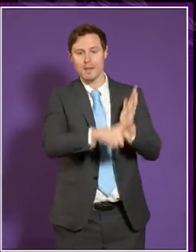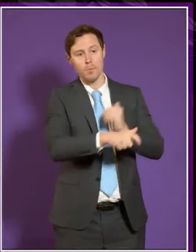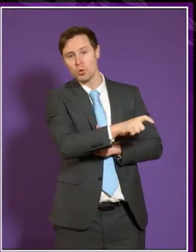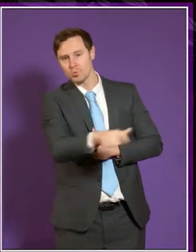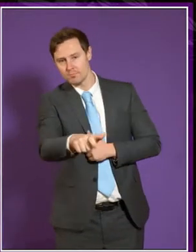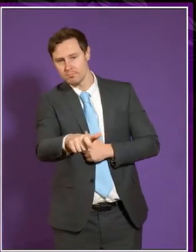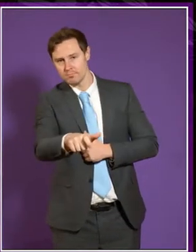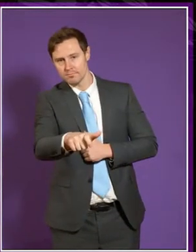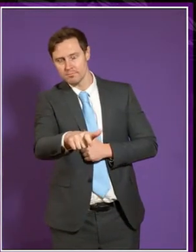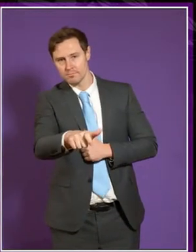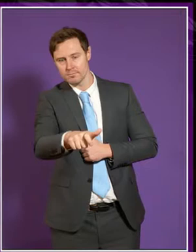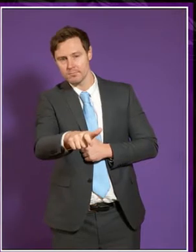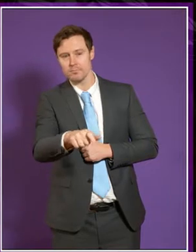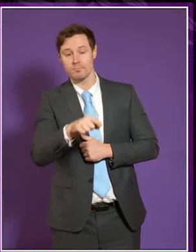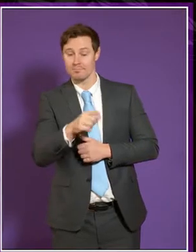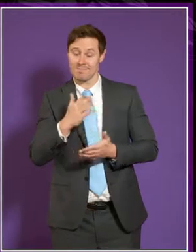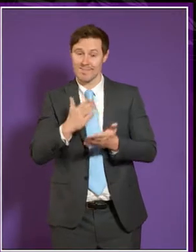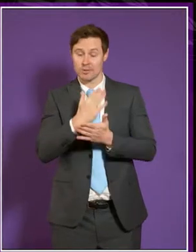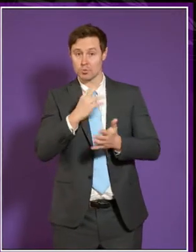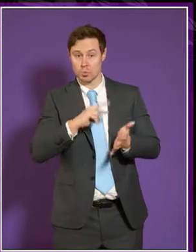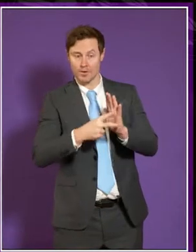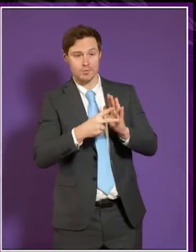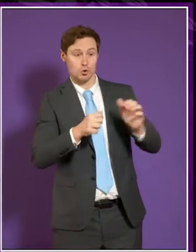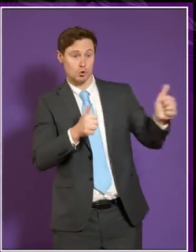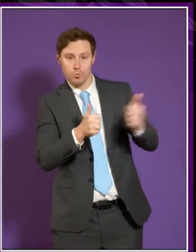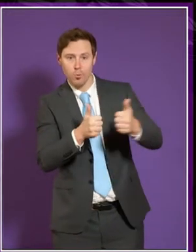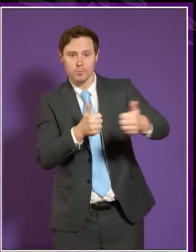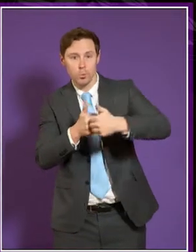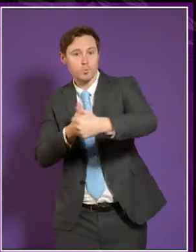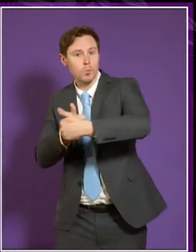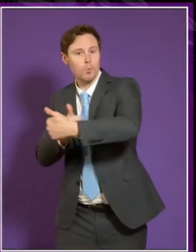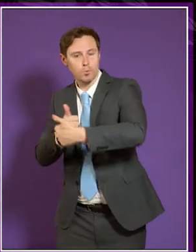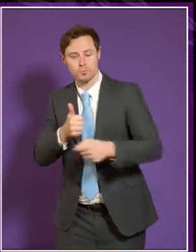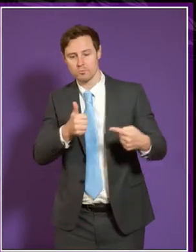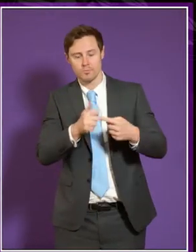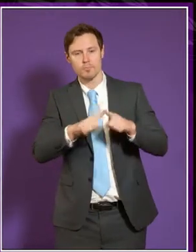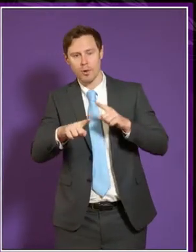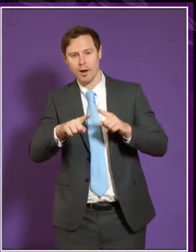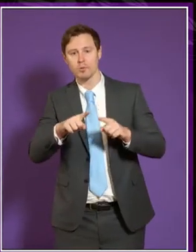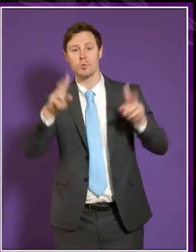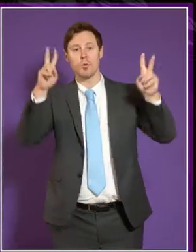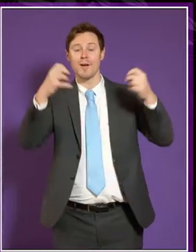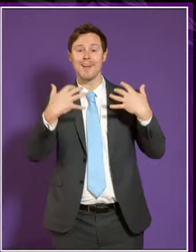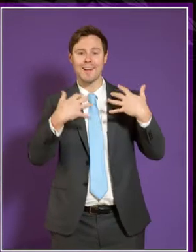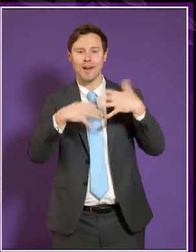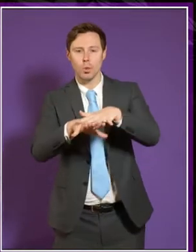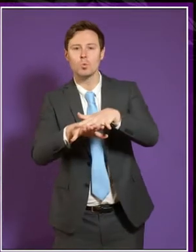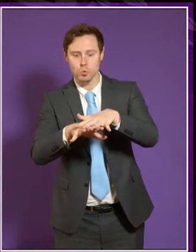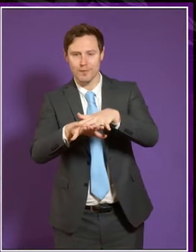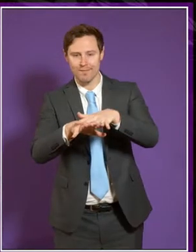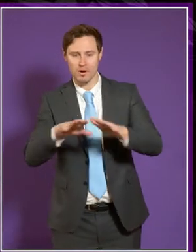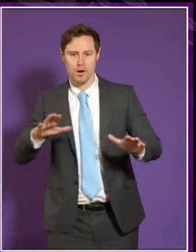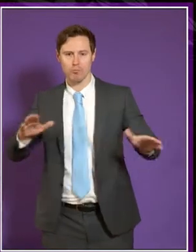students. The actual organisation, the support services themselves, developing the idea of inclusive provision so that